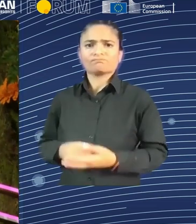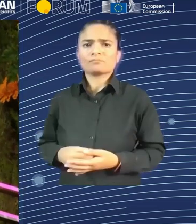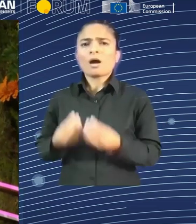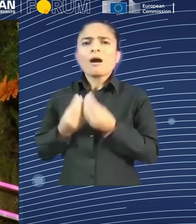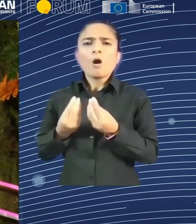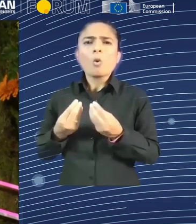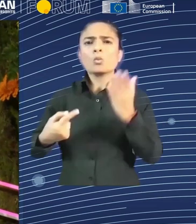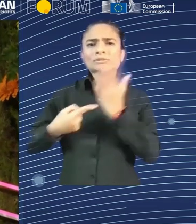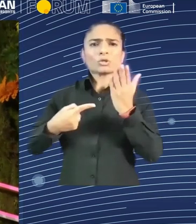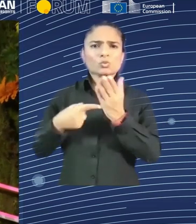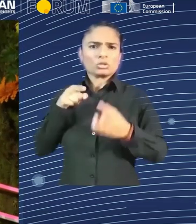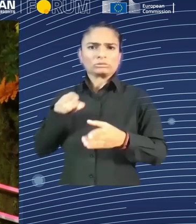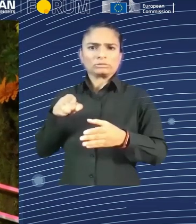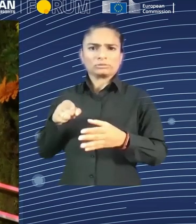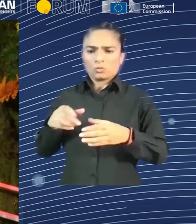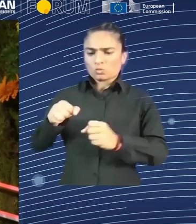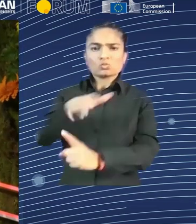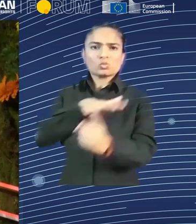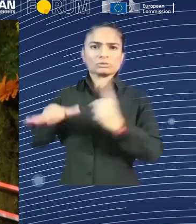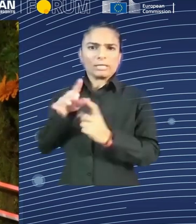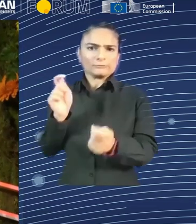in your country, in your region?